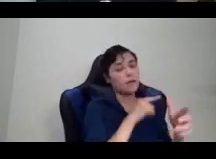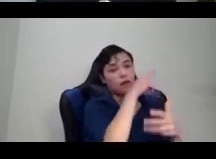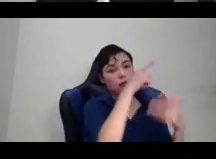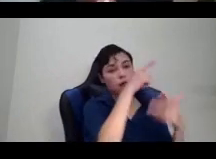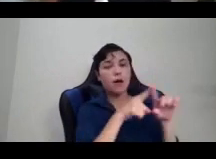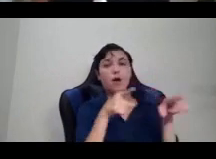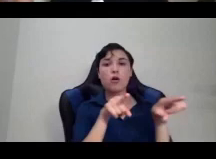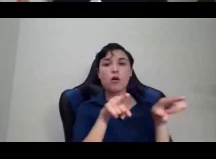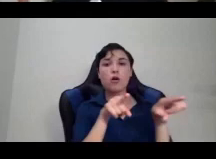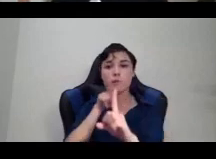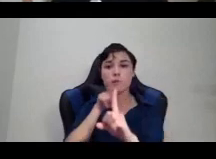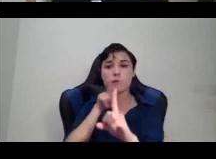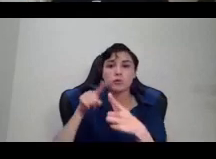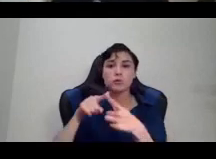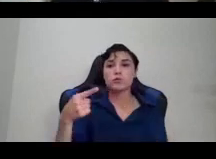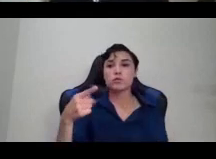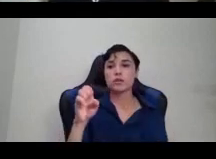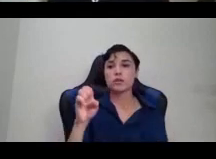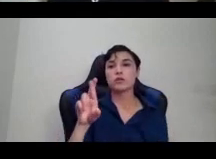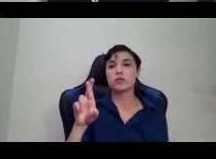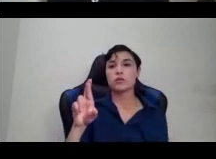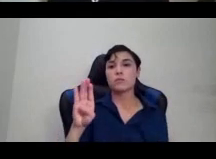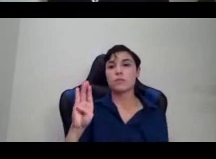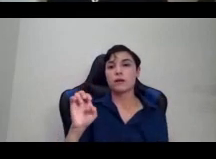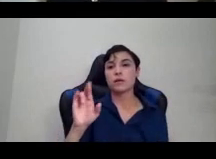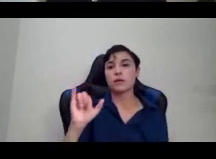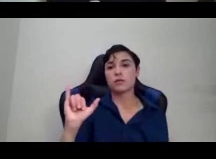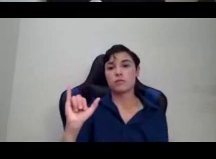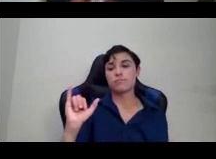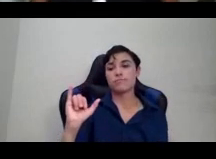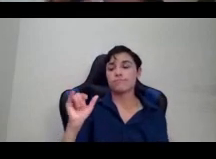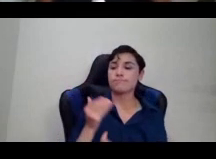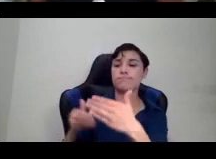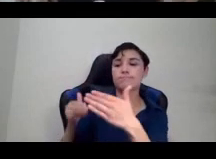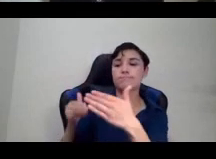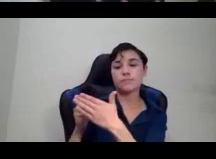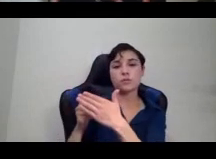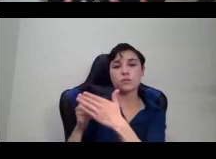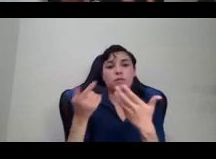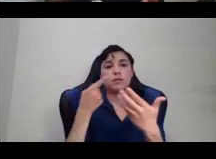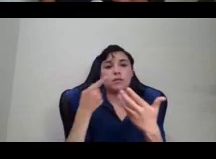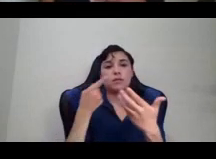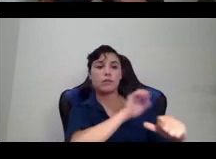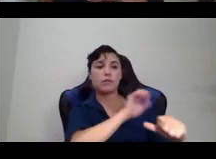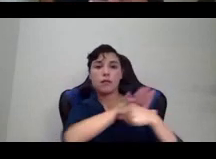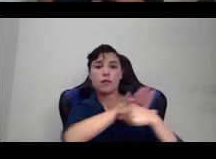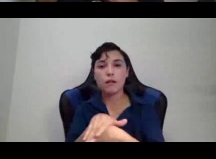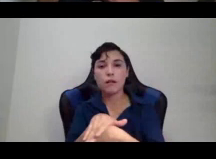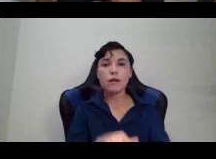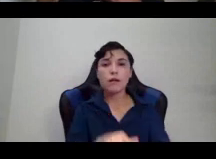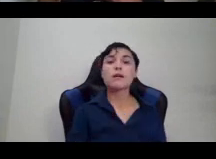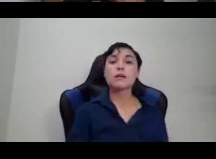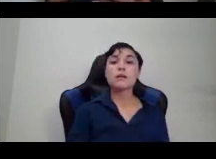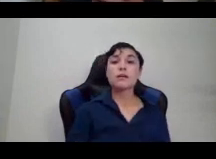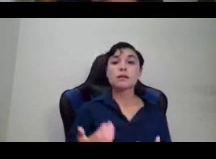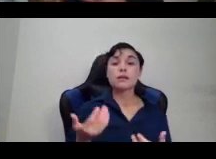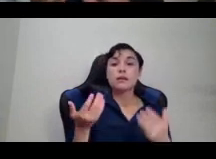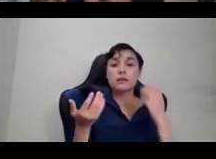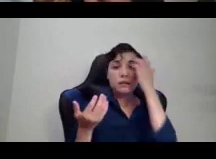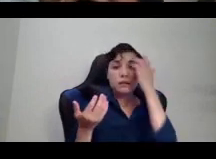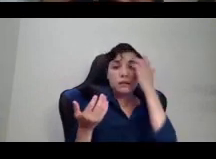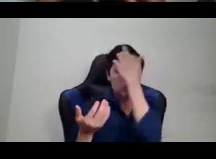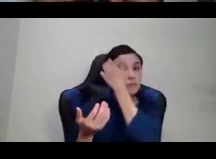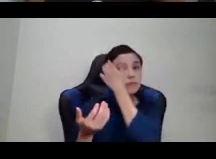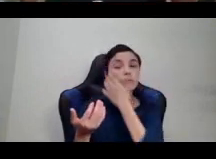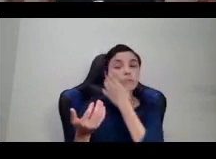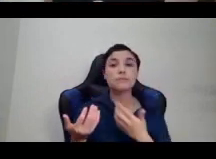So for one of the ways that we're going to be talking and having this conversation is through what I call and other people